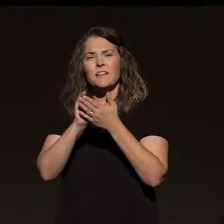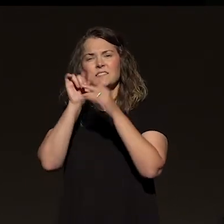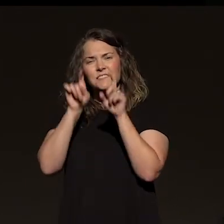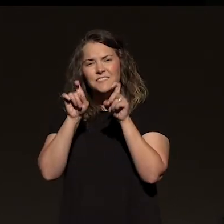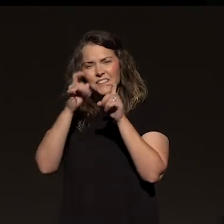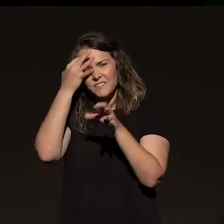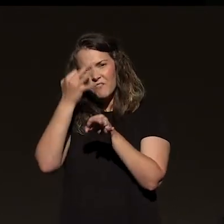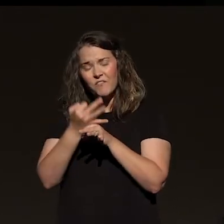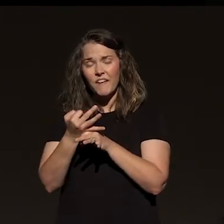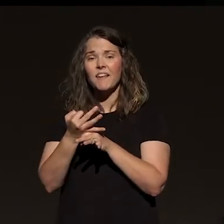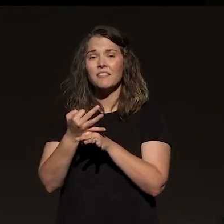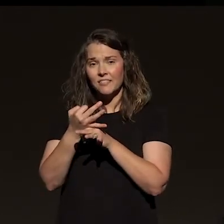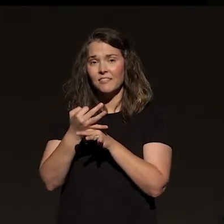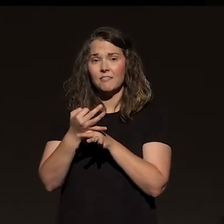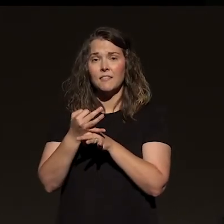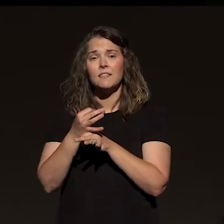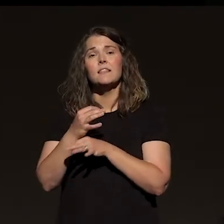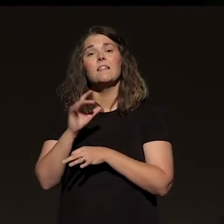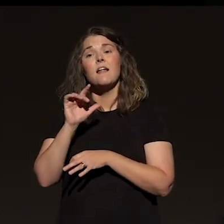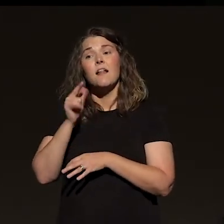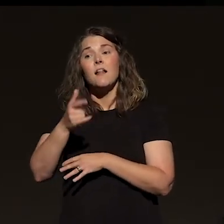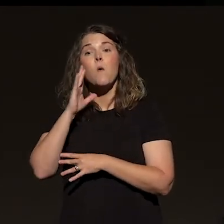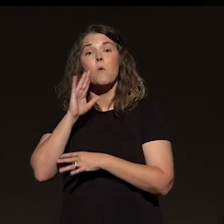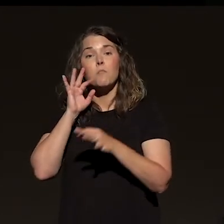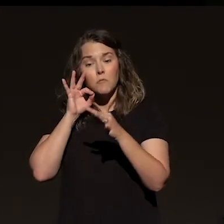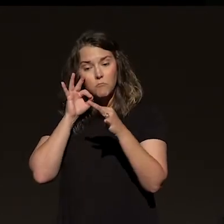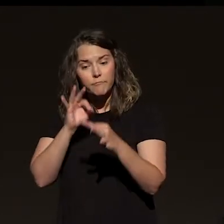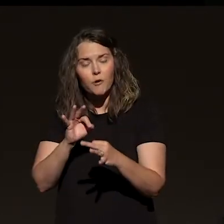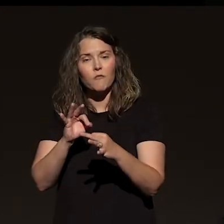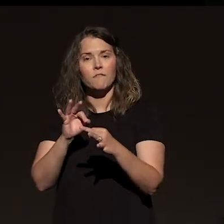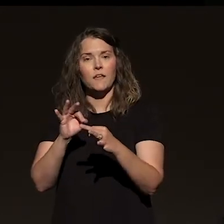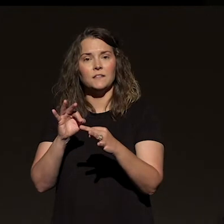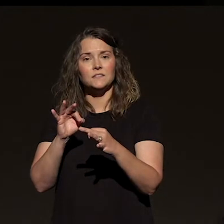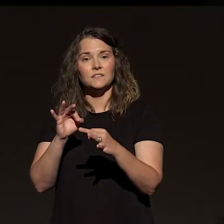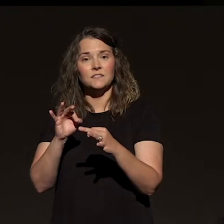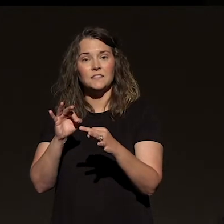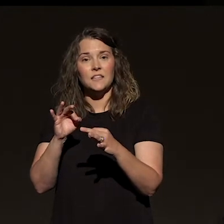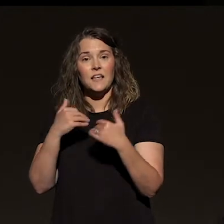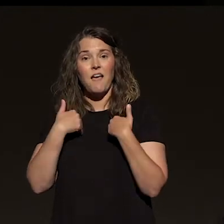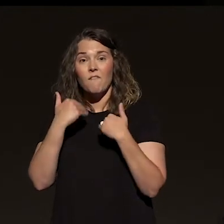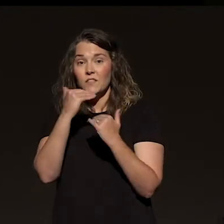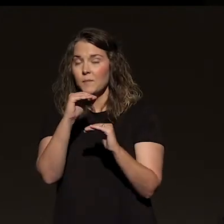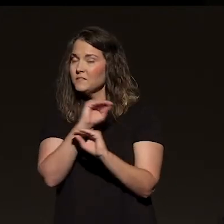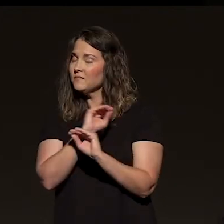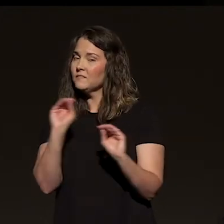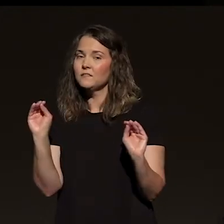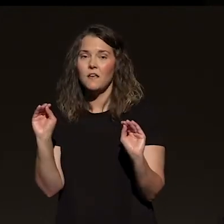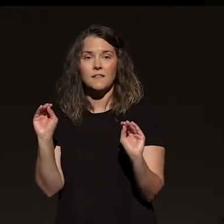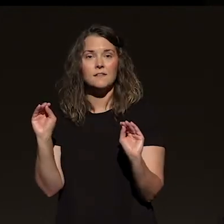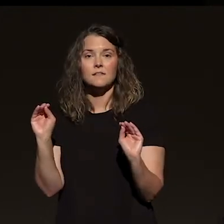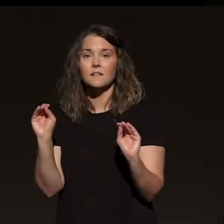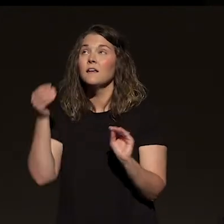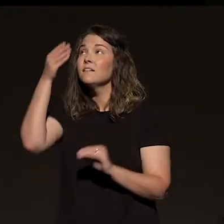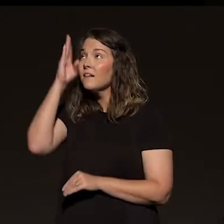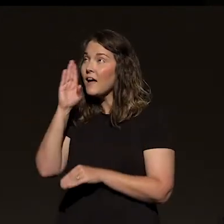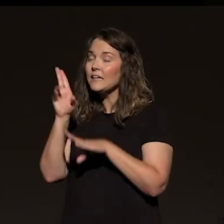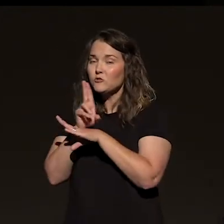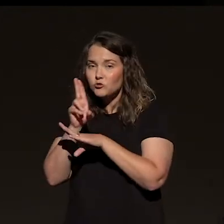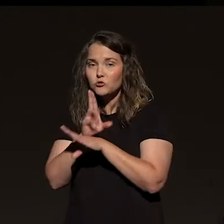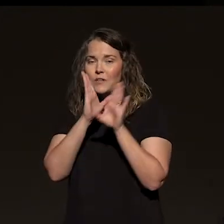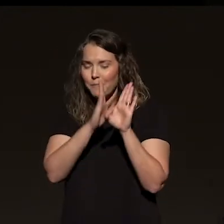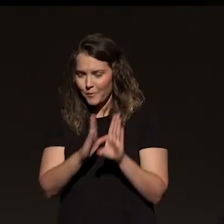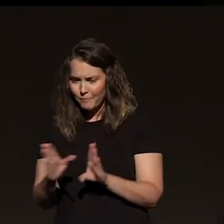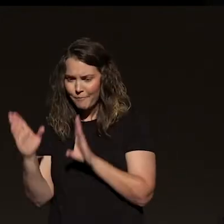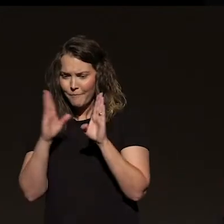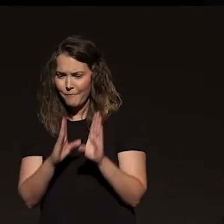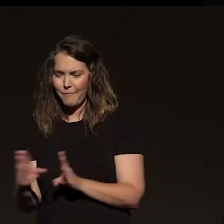its perfect result, that you would be perfect and complete. You're lacking in nothing. God's using this to strengthen you and prepare you for